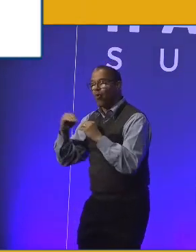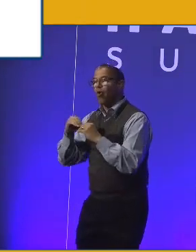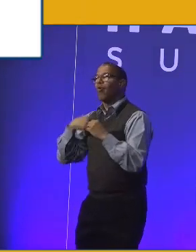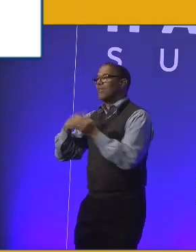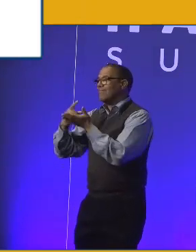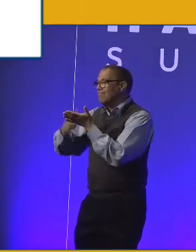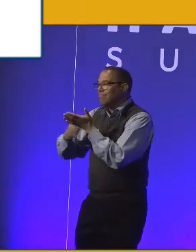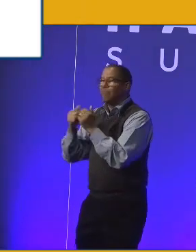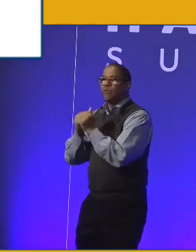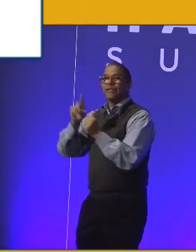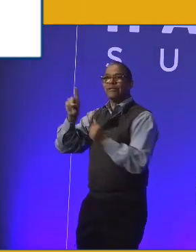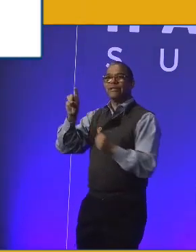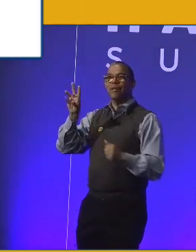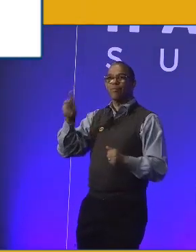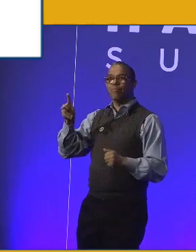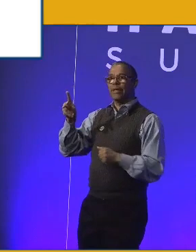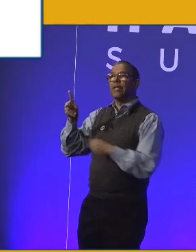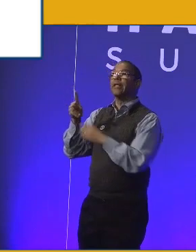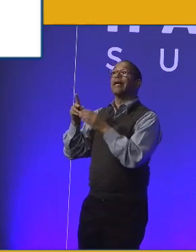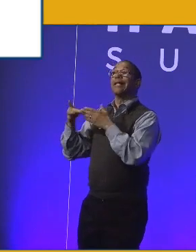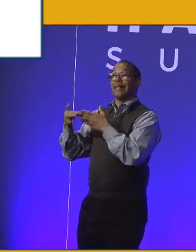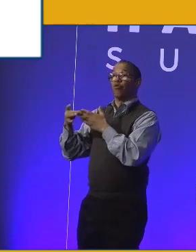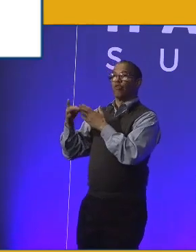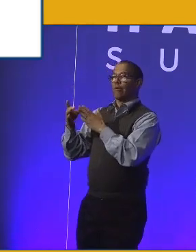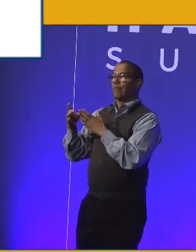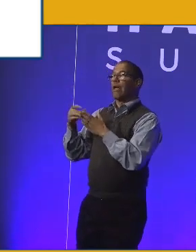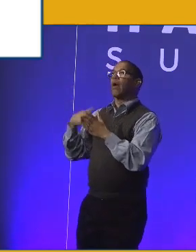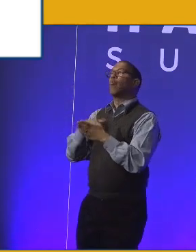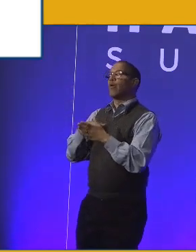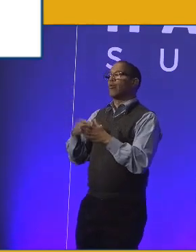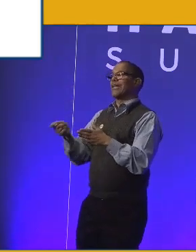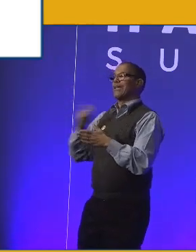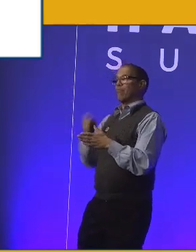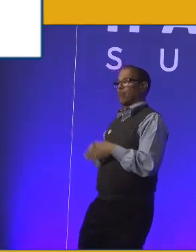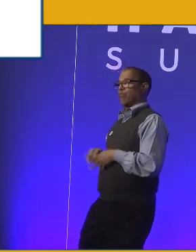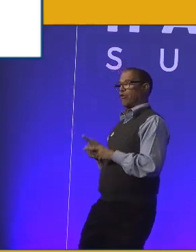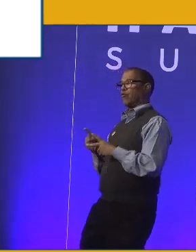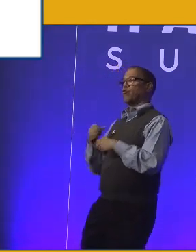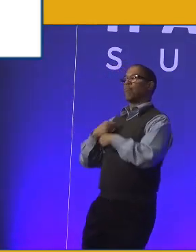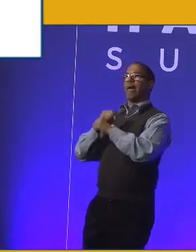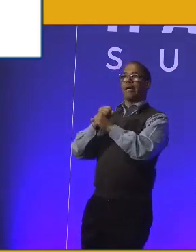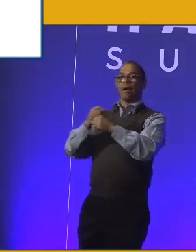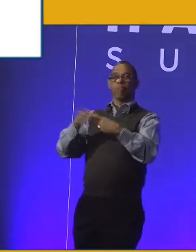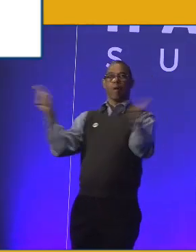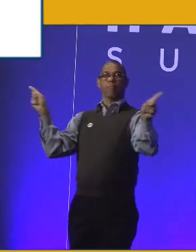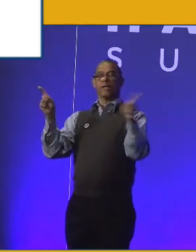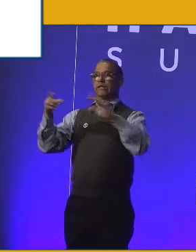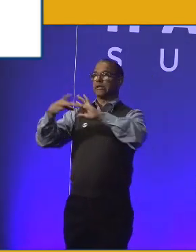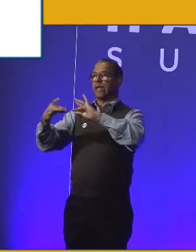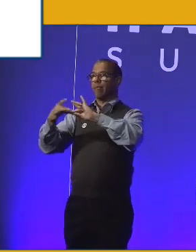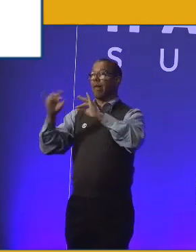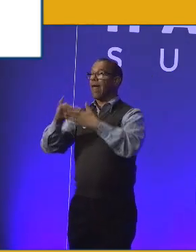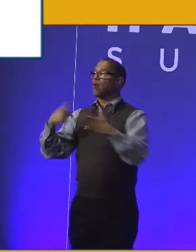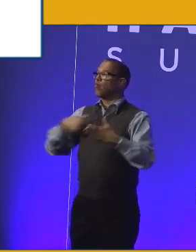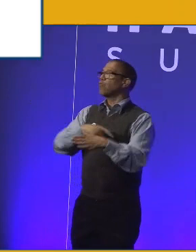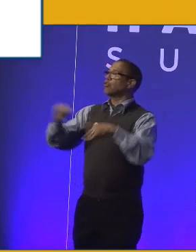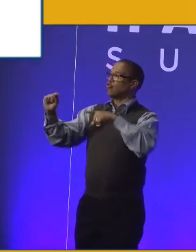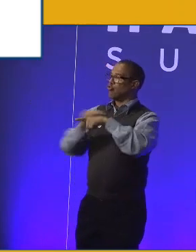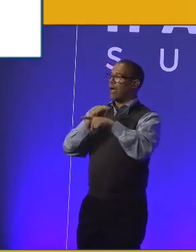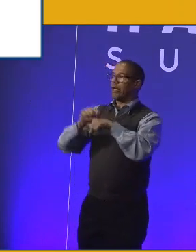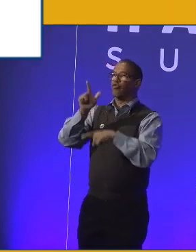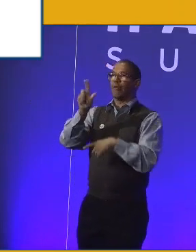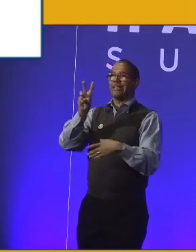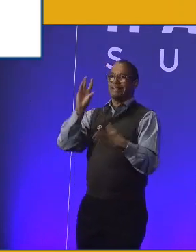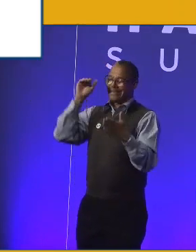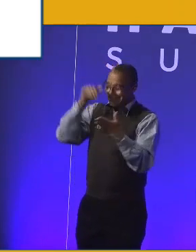DWP leadership and we were given permission to make a very public statement that we would train 26,000 work coaches